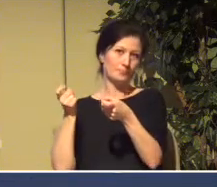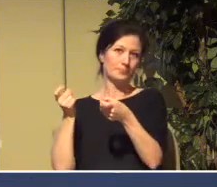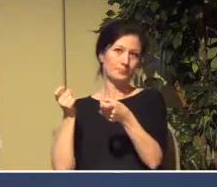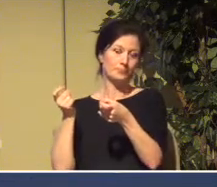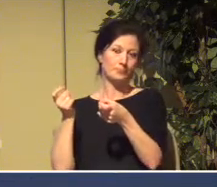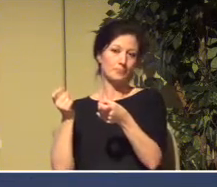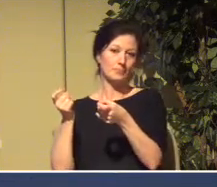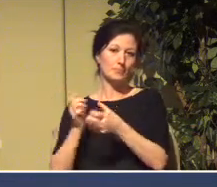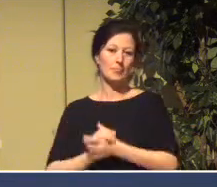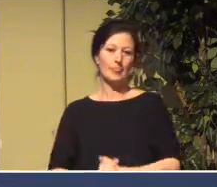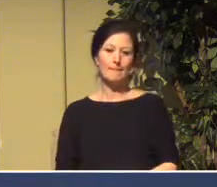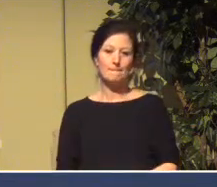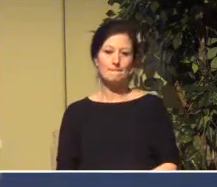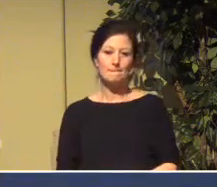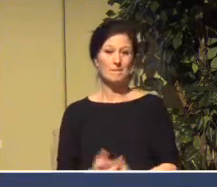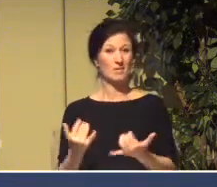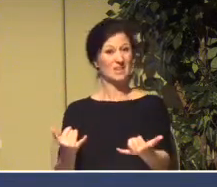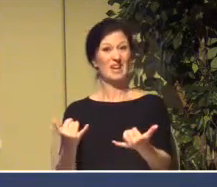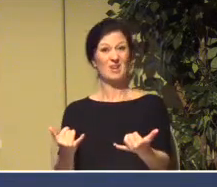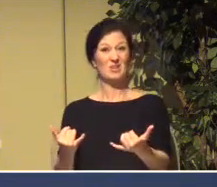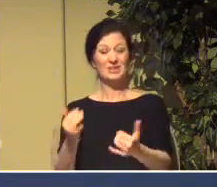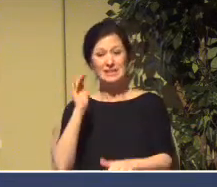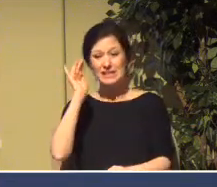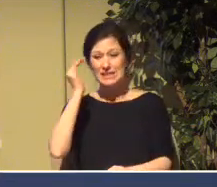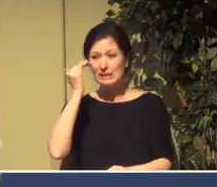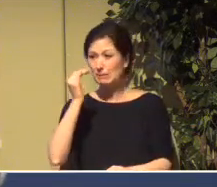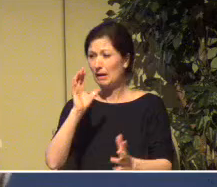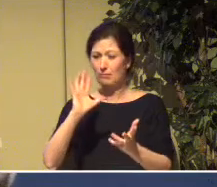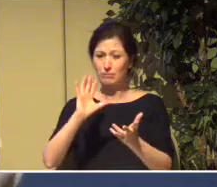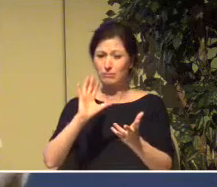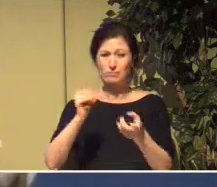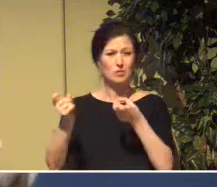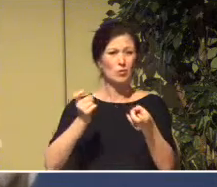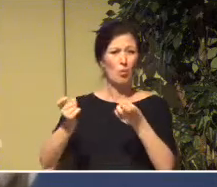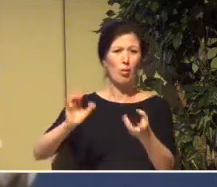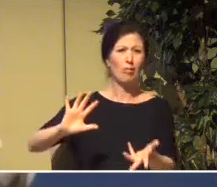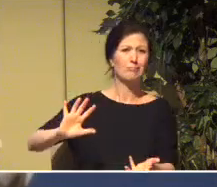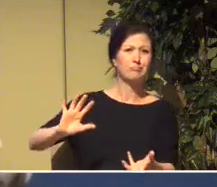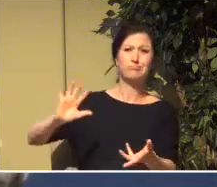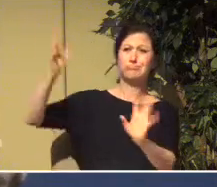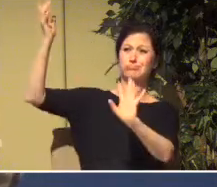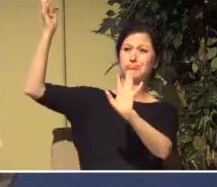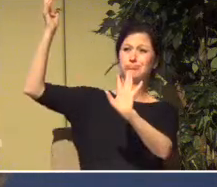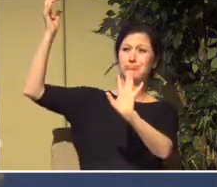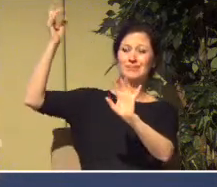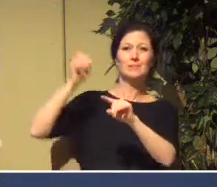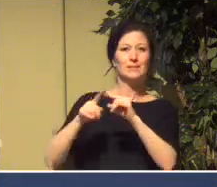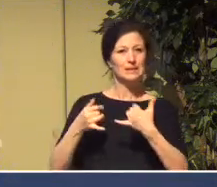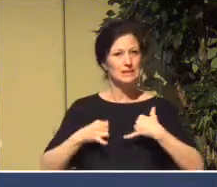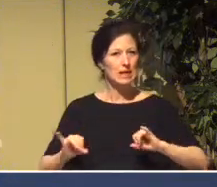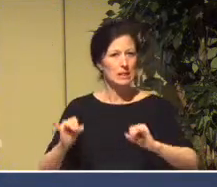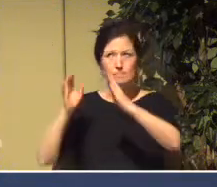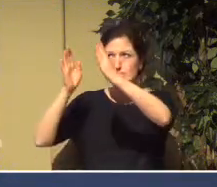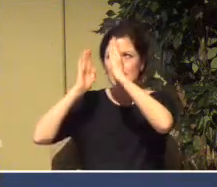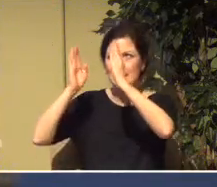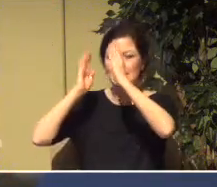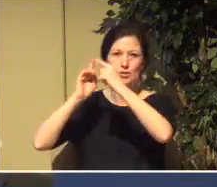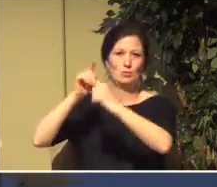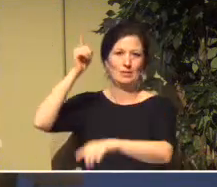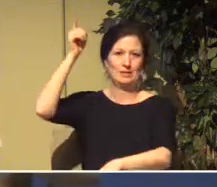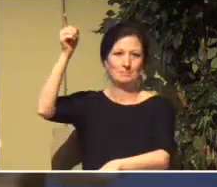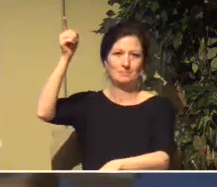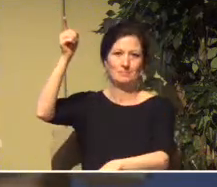out-of-control experience. Listen for him. Trust